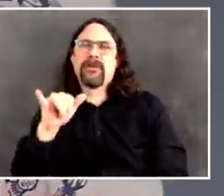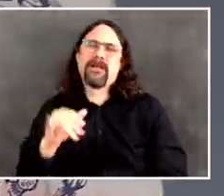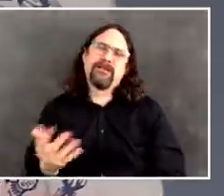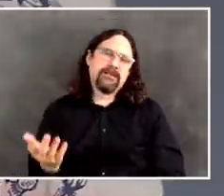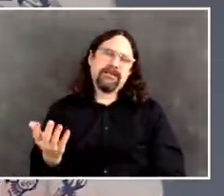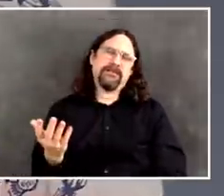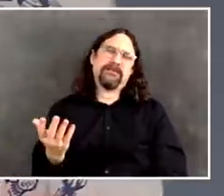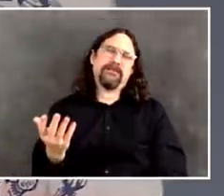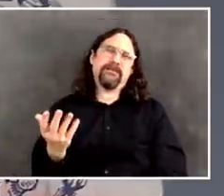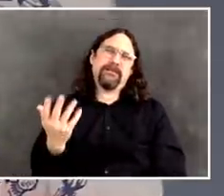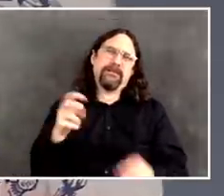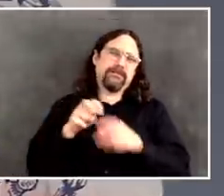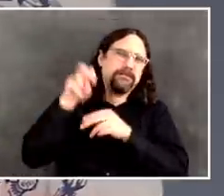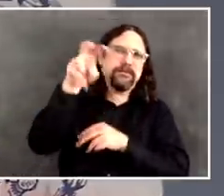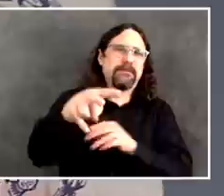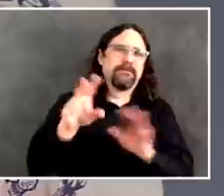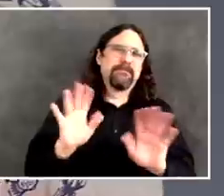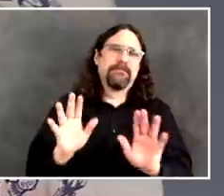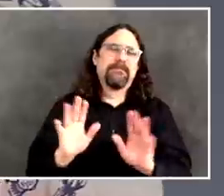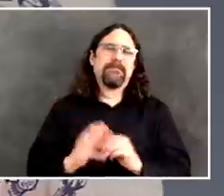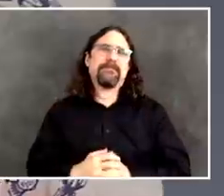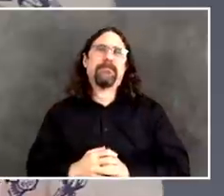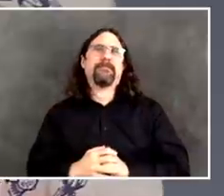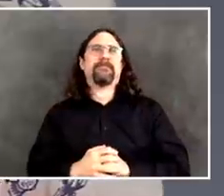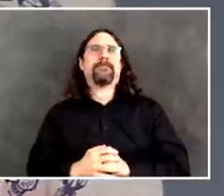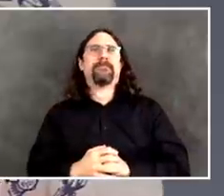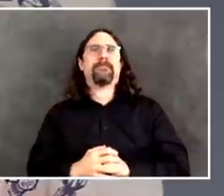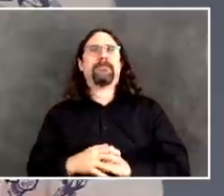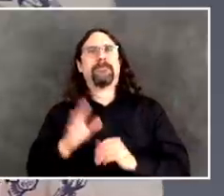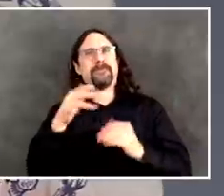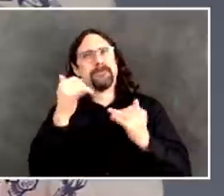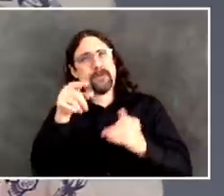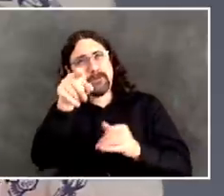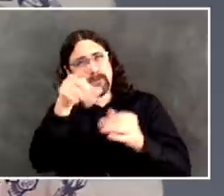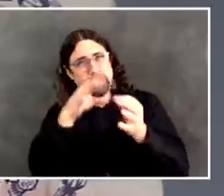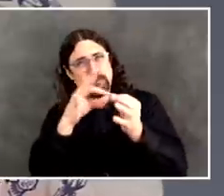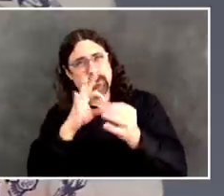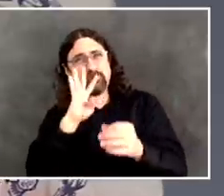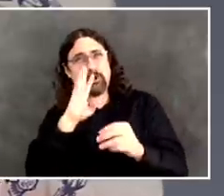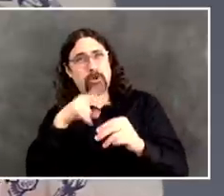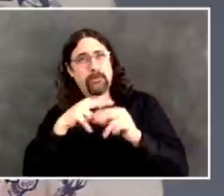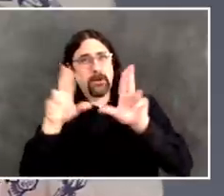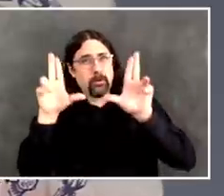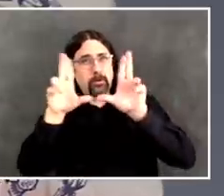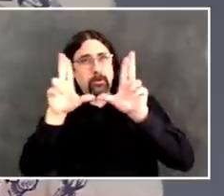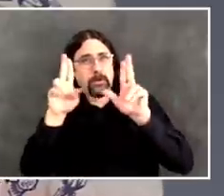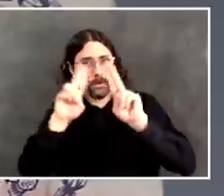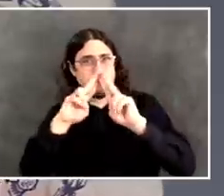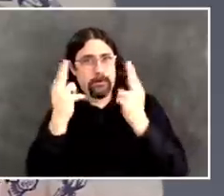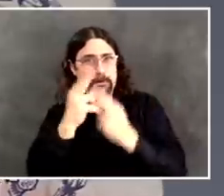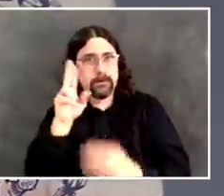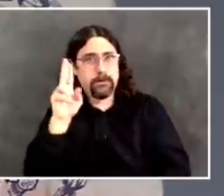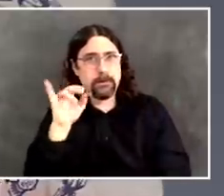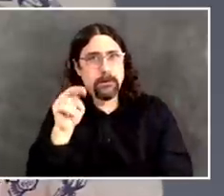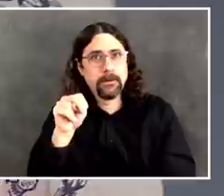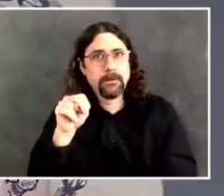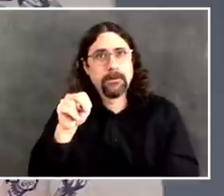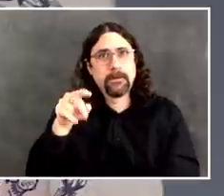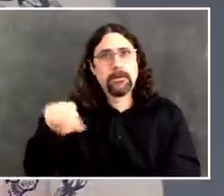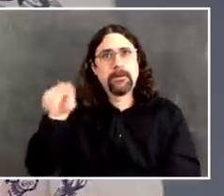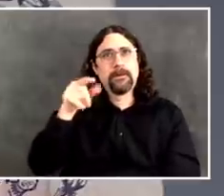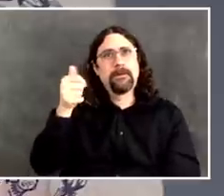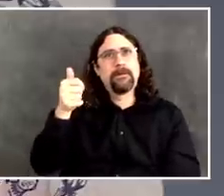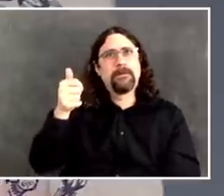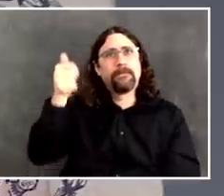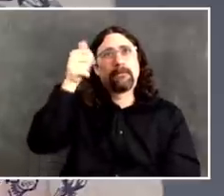labor leader, and he represents working people with real passion. I don't think it's an either or. Macy's